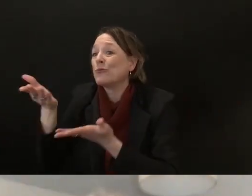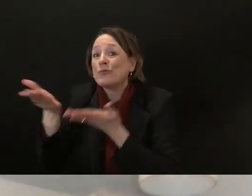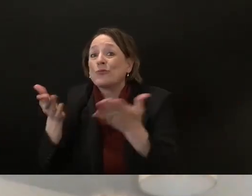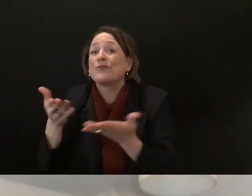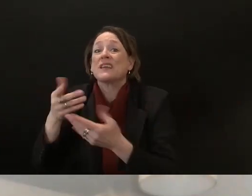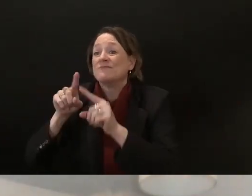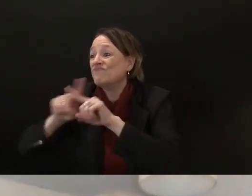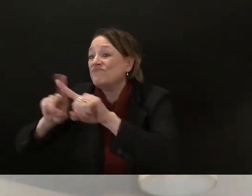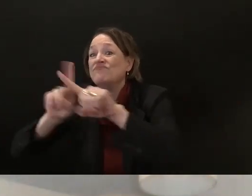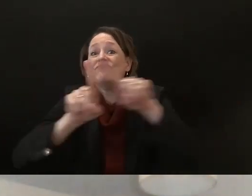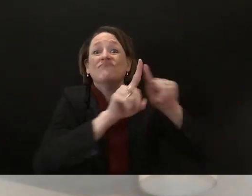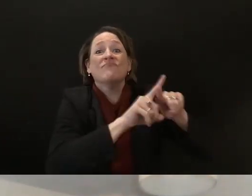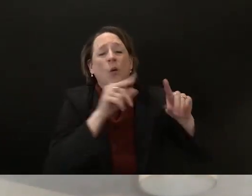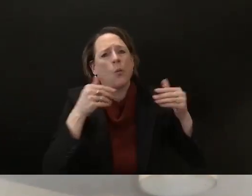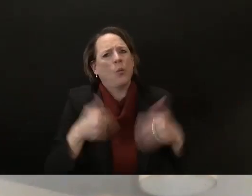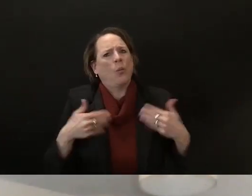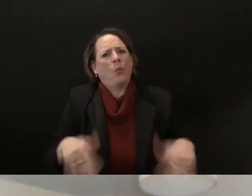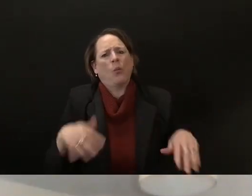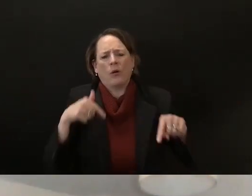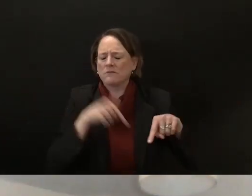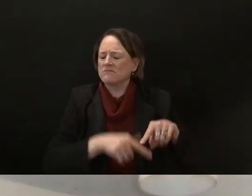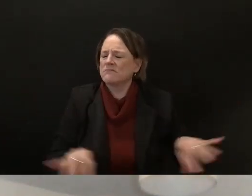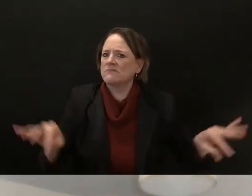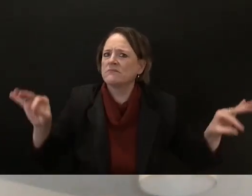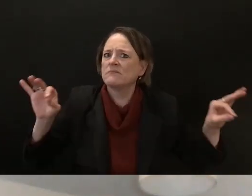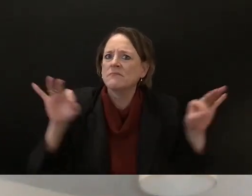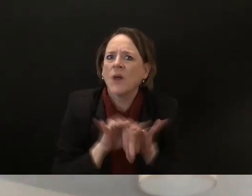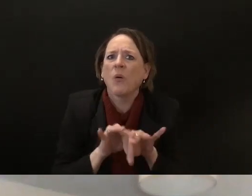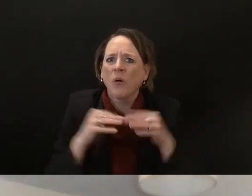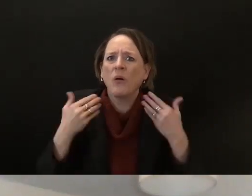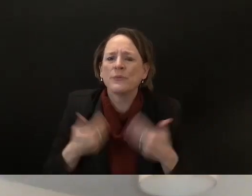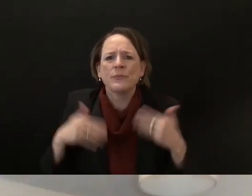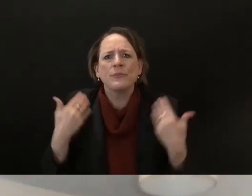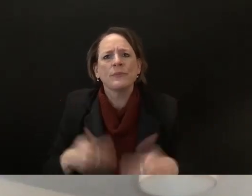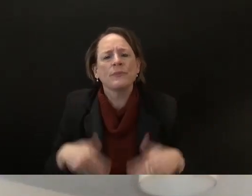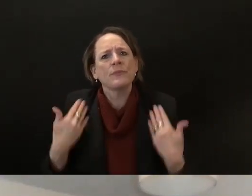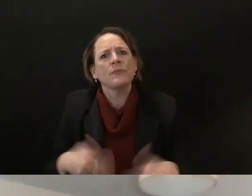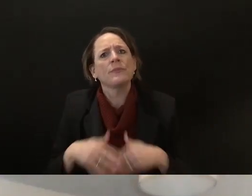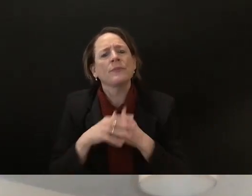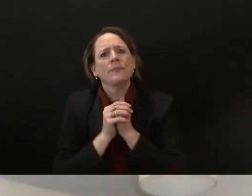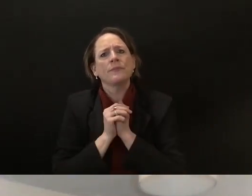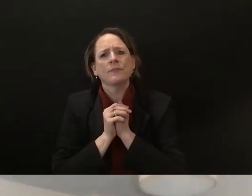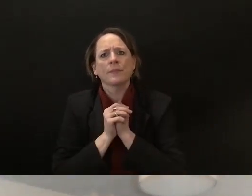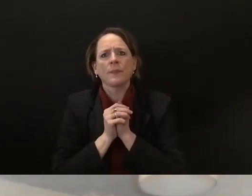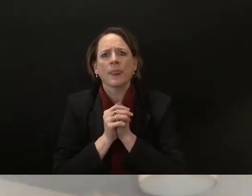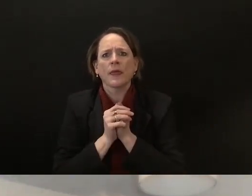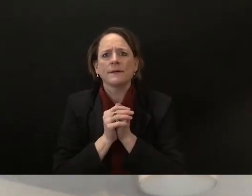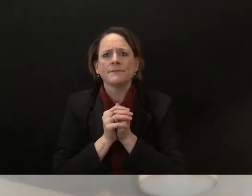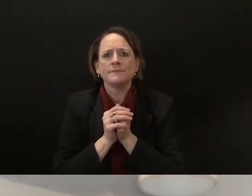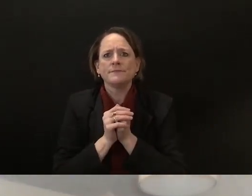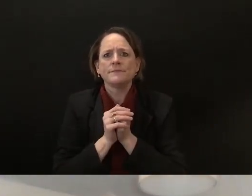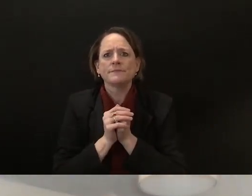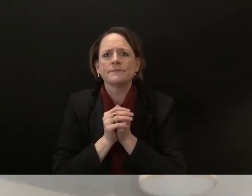especially if you're someone who might be in a situation with um um some additional challenges uh you're facing